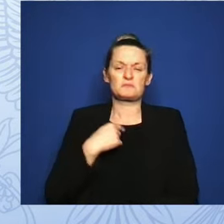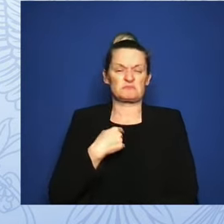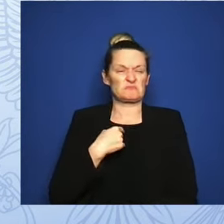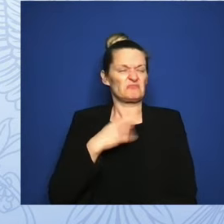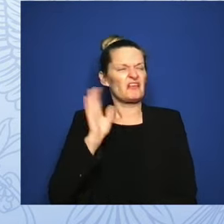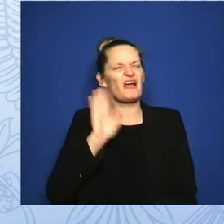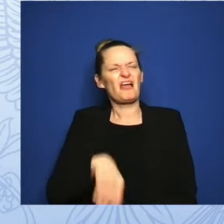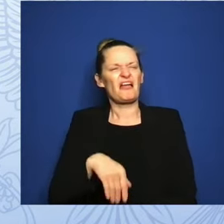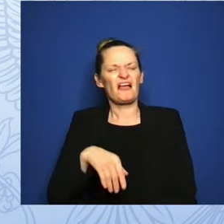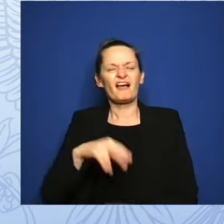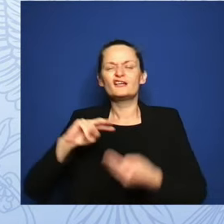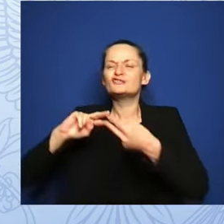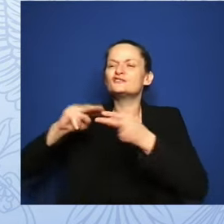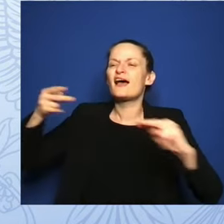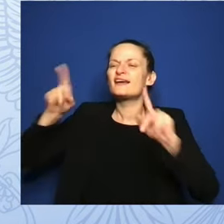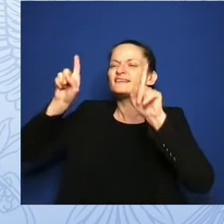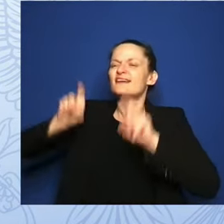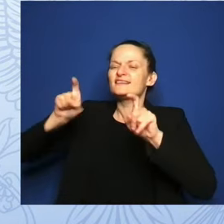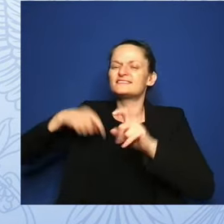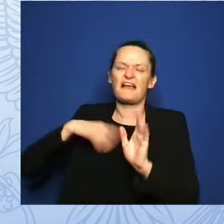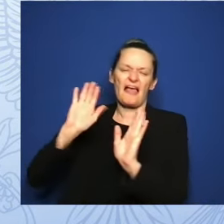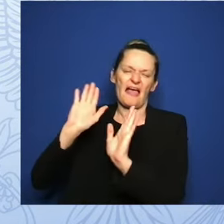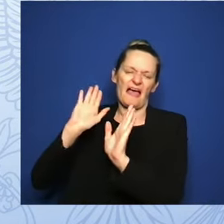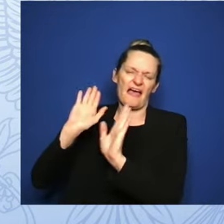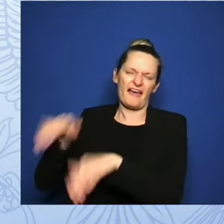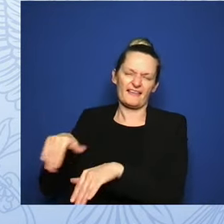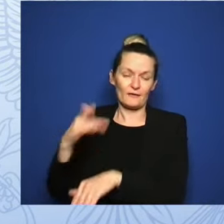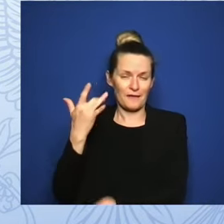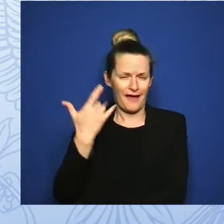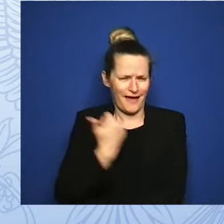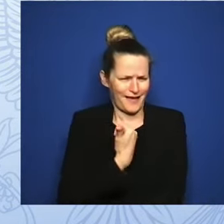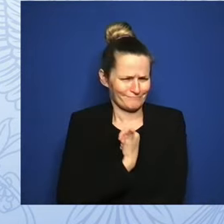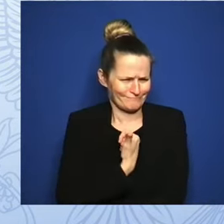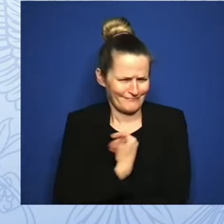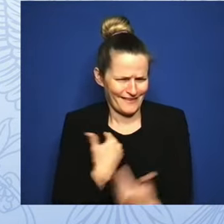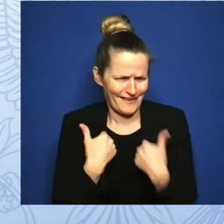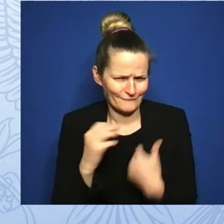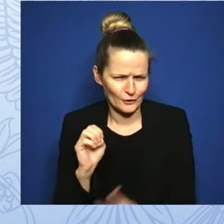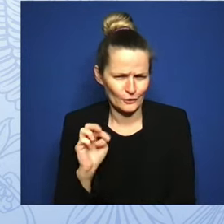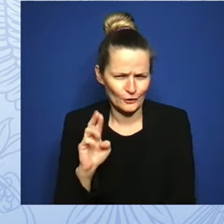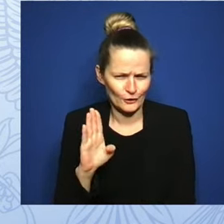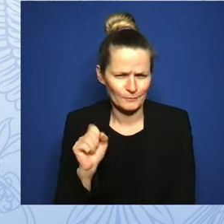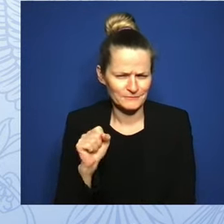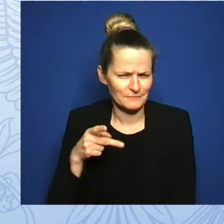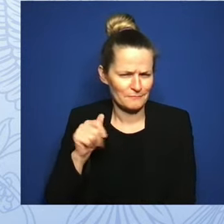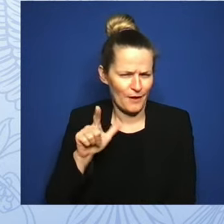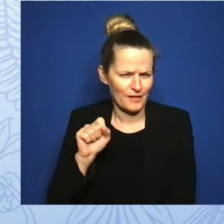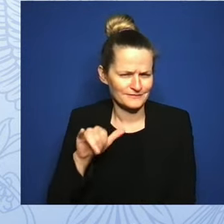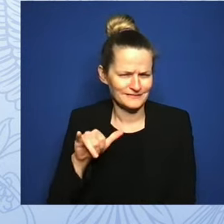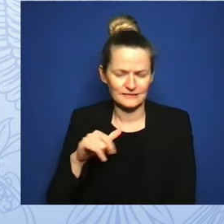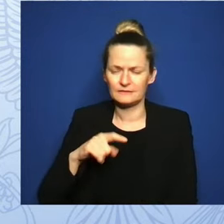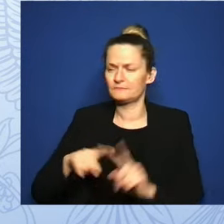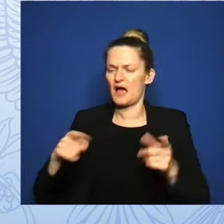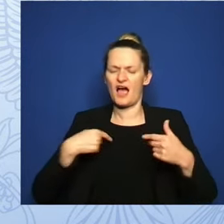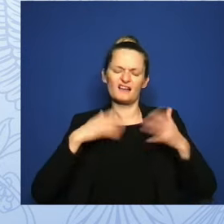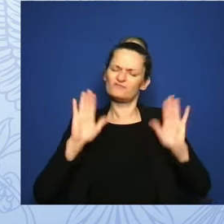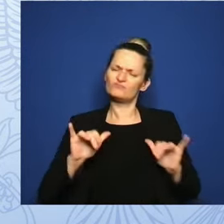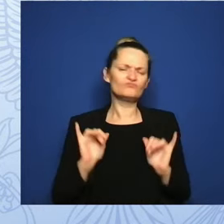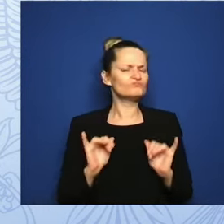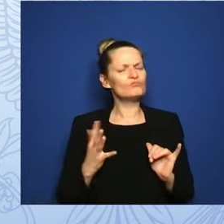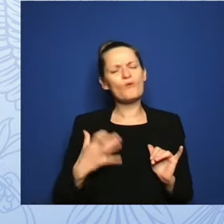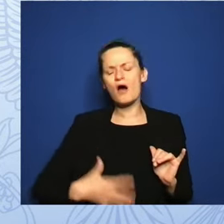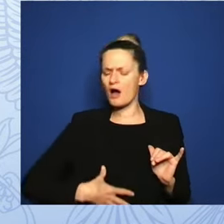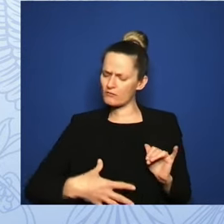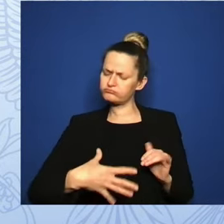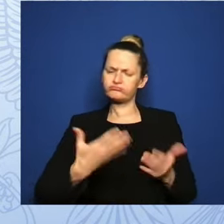in my right arm. I knew I would want to continue the pregnancy, and up to this point, everything looked great. But the day after